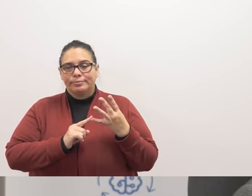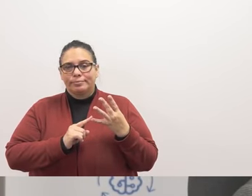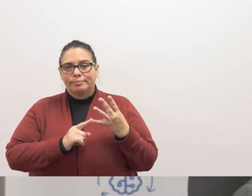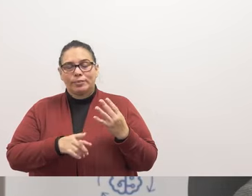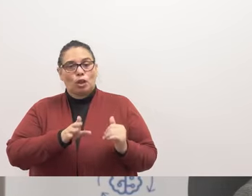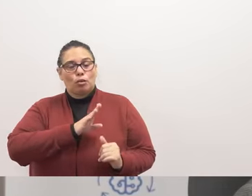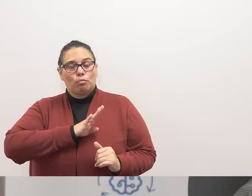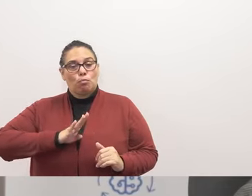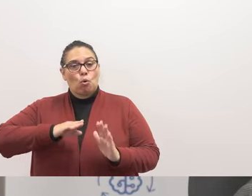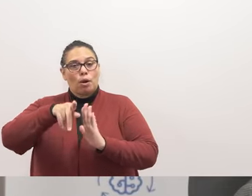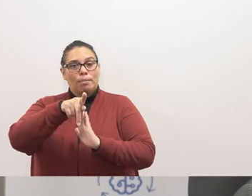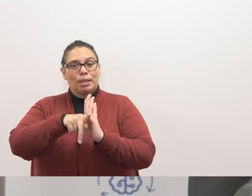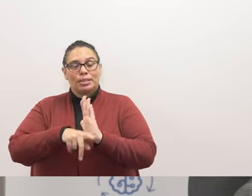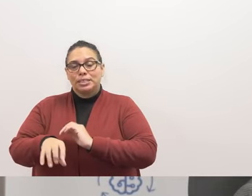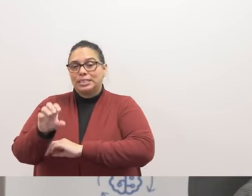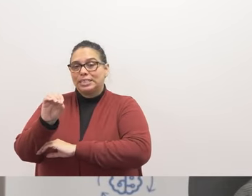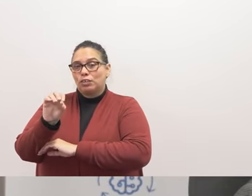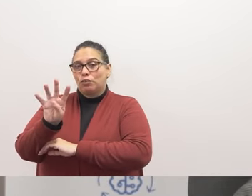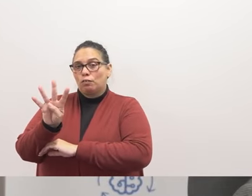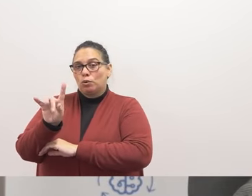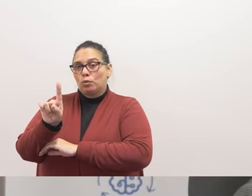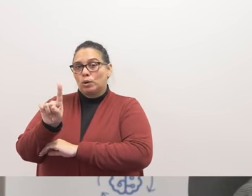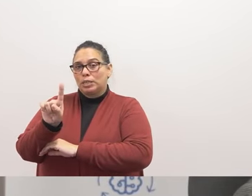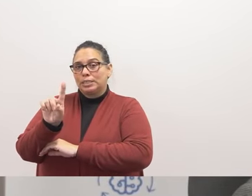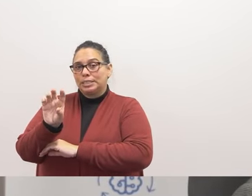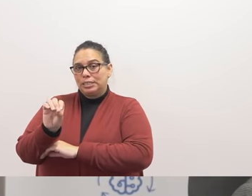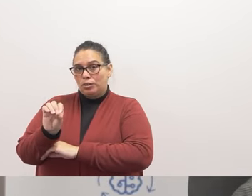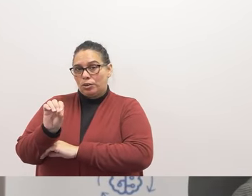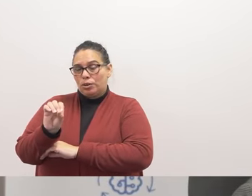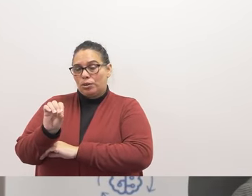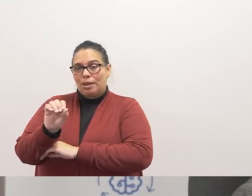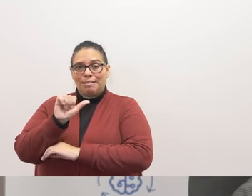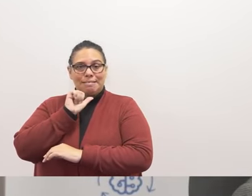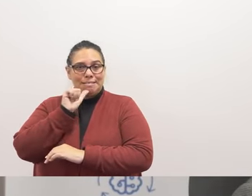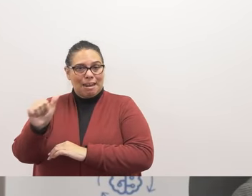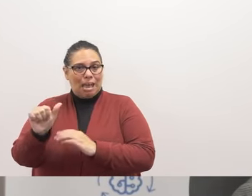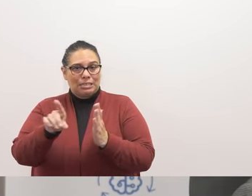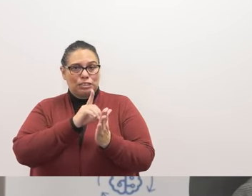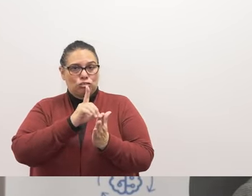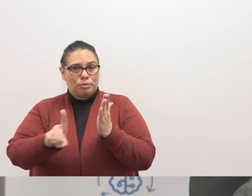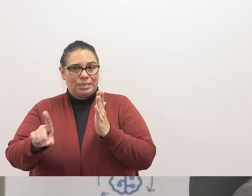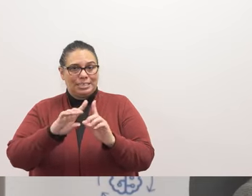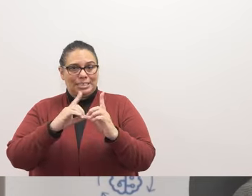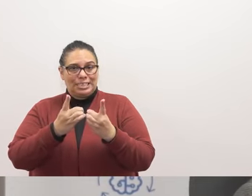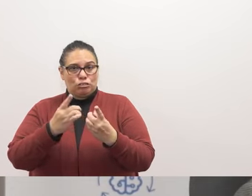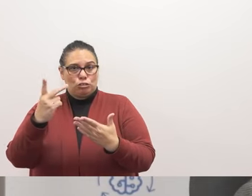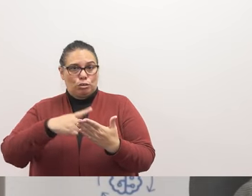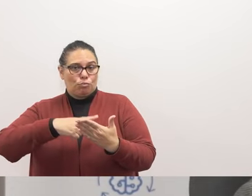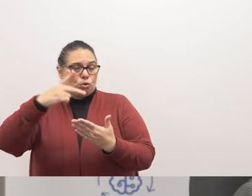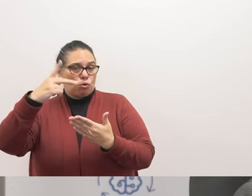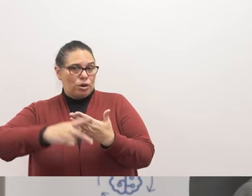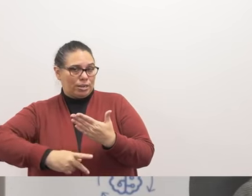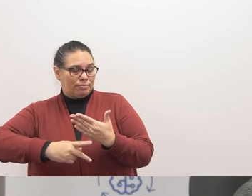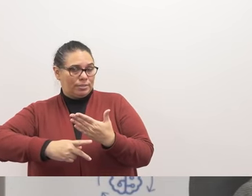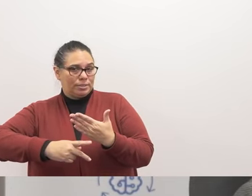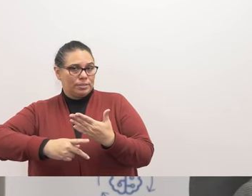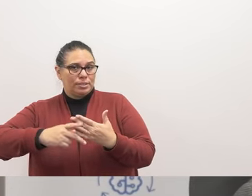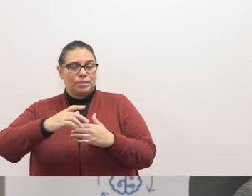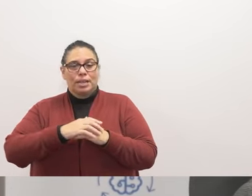policy 0410, non-discrimination in district programs and